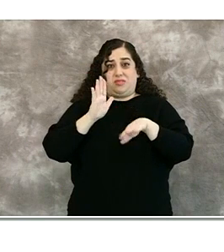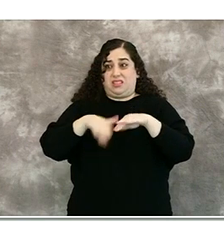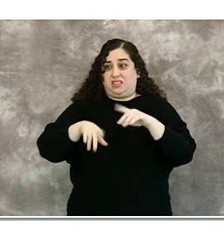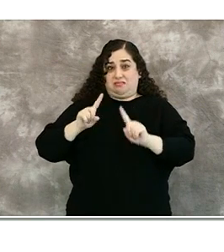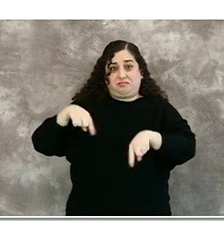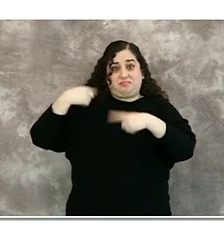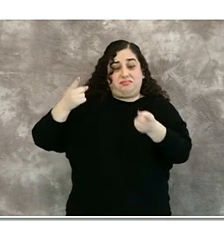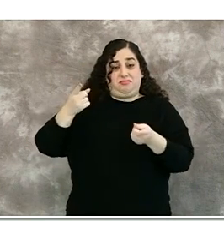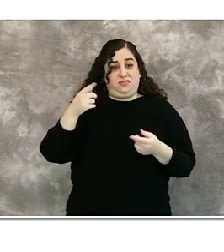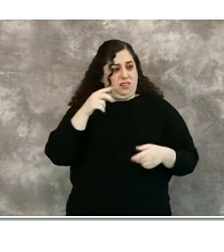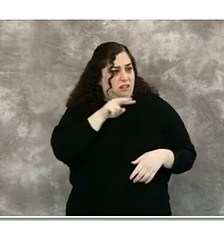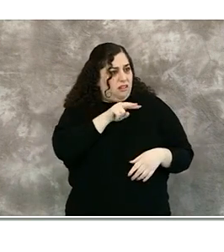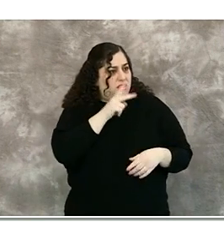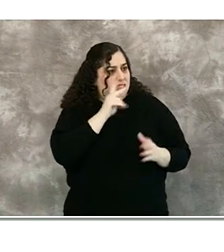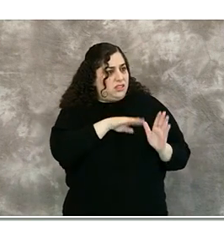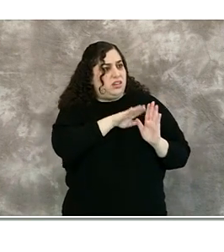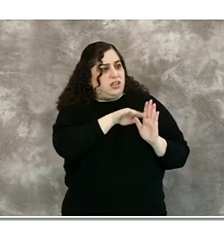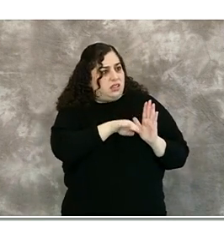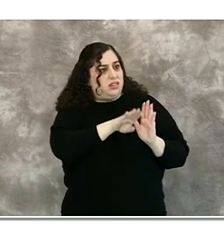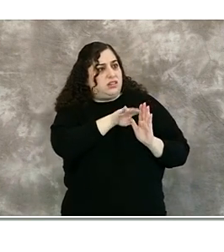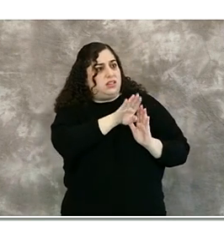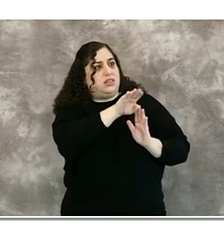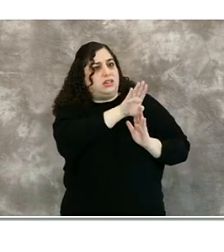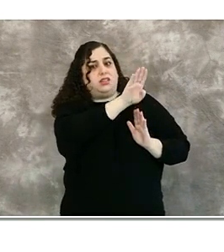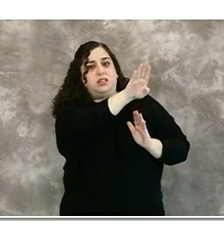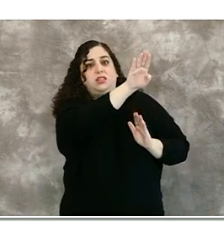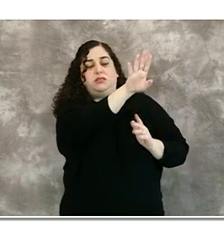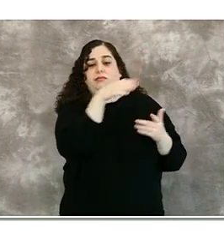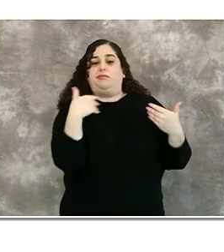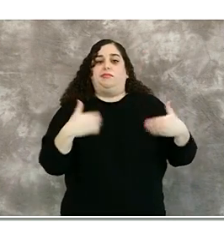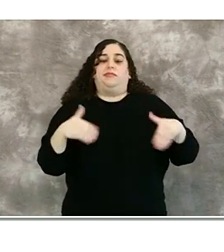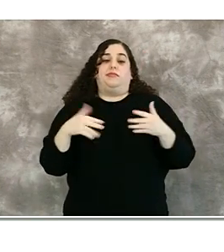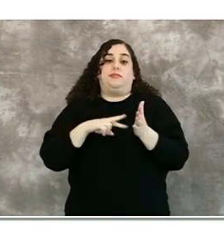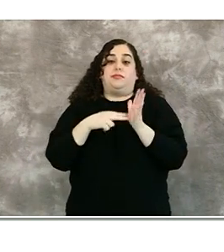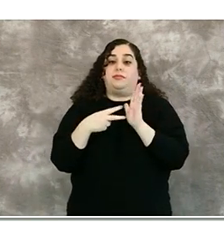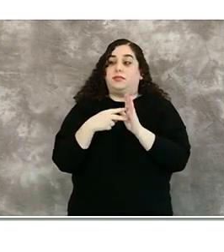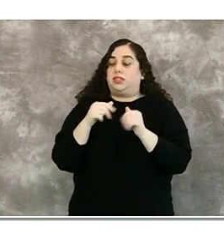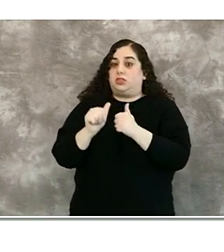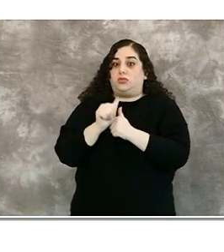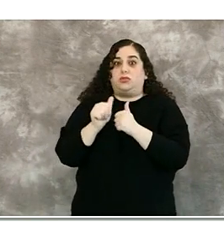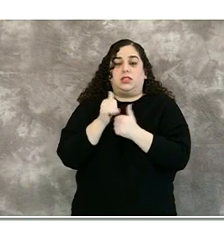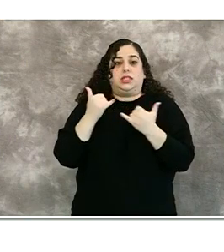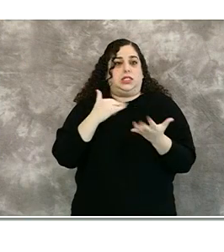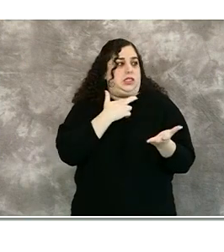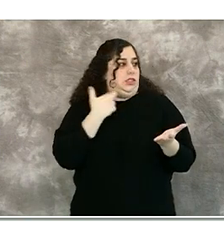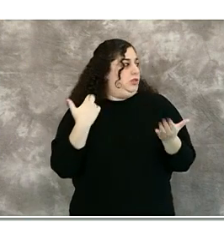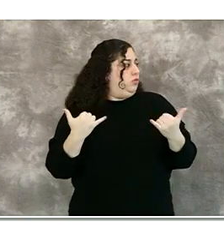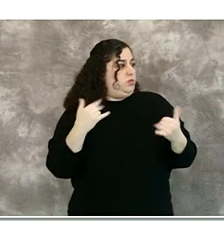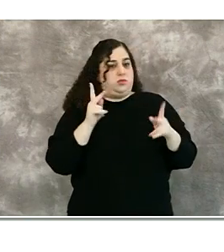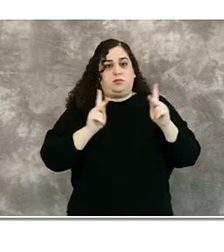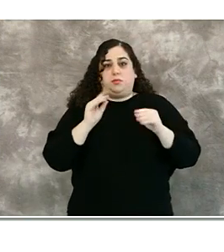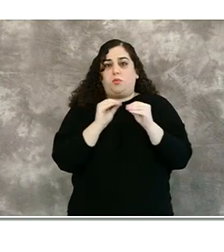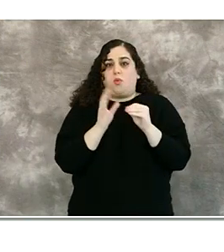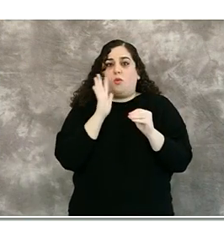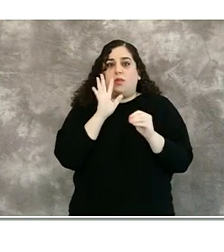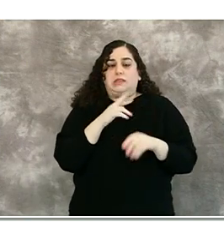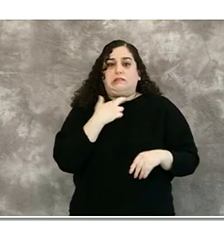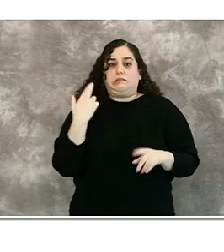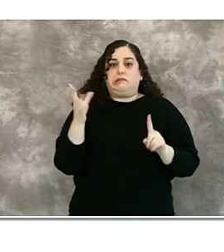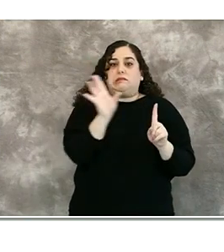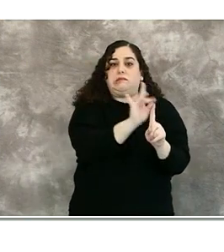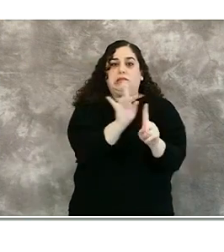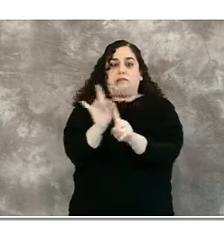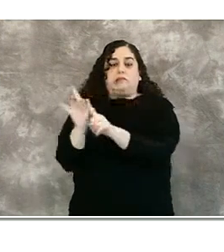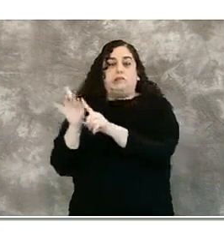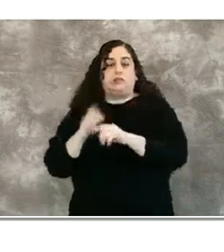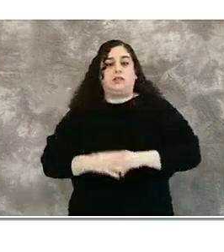the pandemic. This means that the risk is higher now in the community than it has ever been. This next